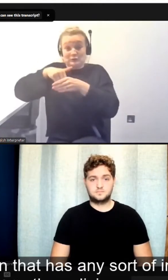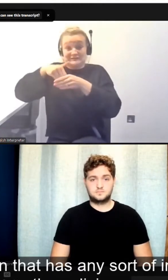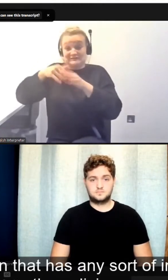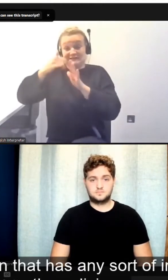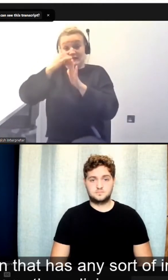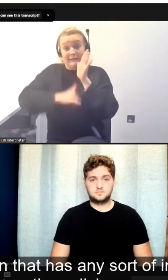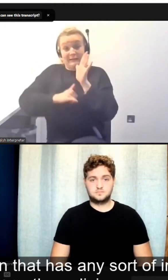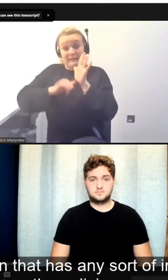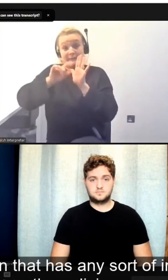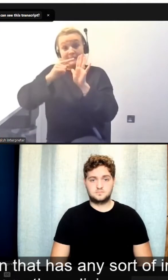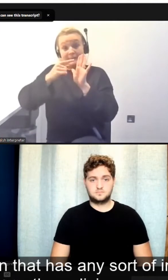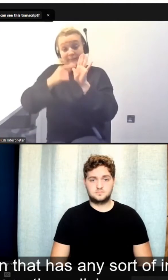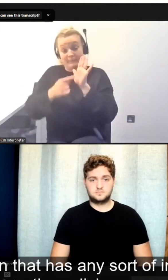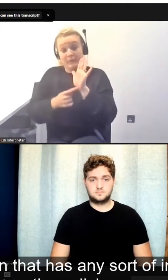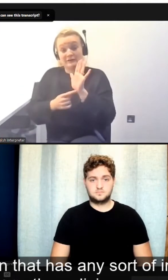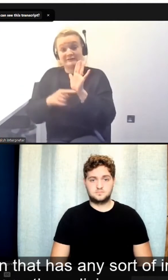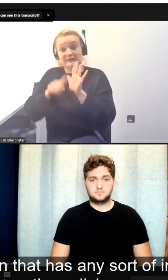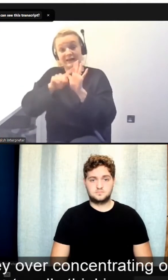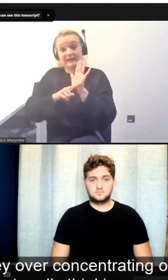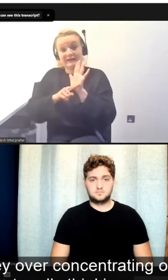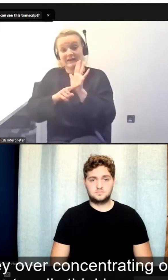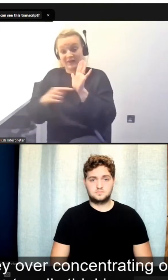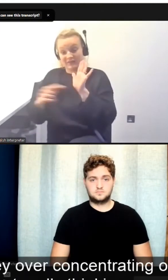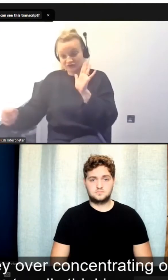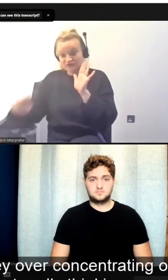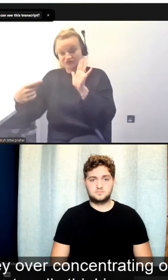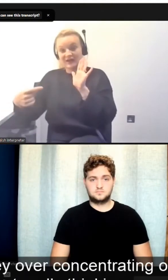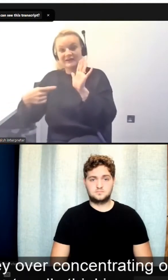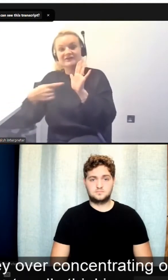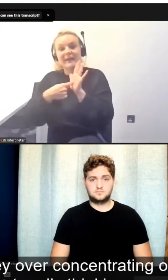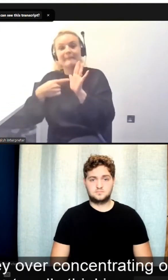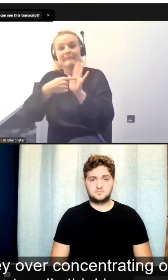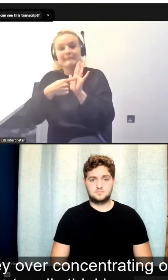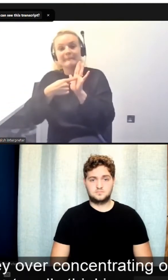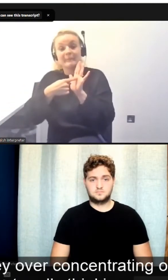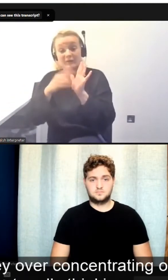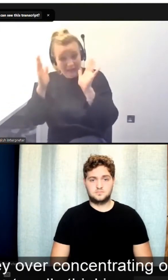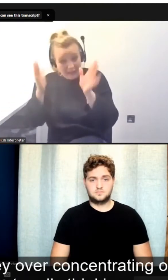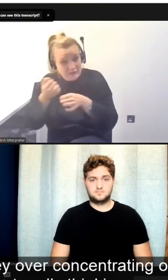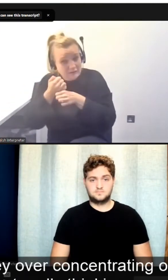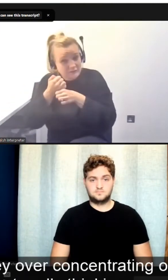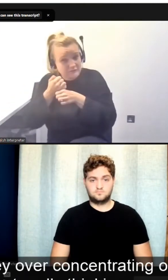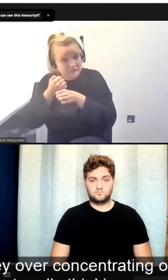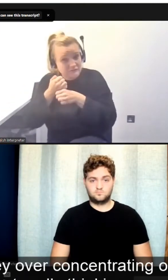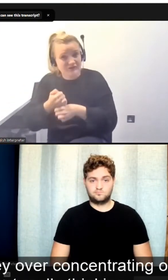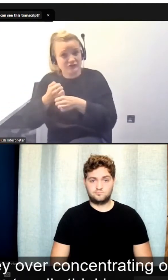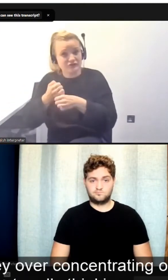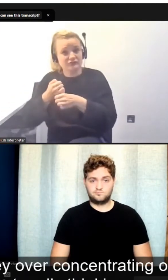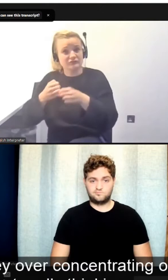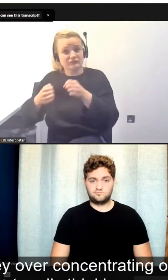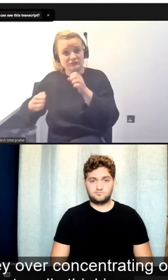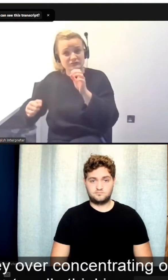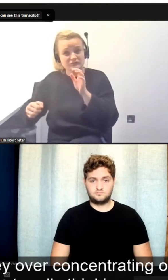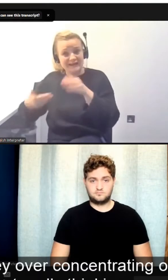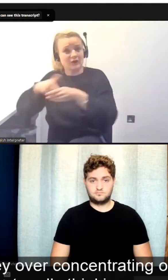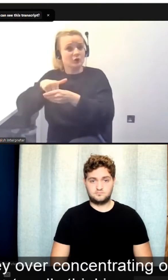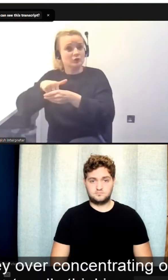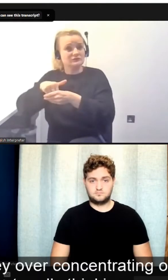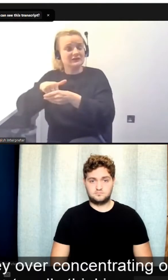you have to challenge the policies. Are they genuinely inclusive, or are they over, you know, over